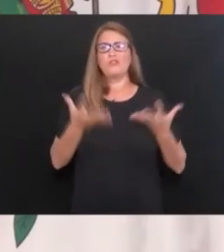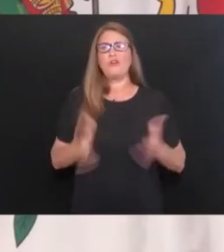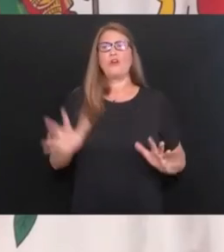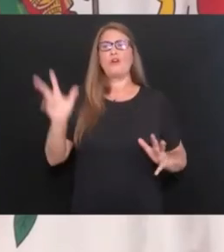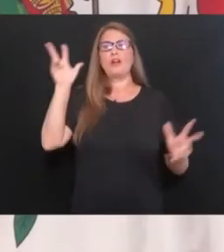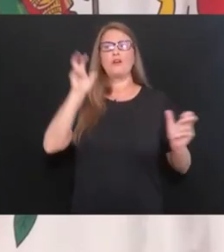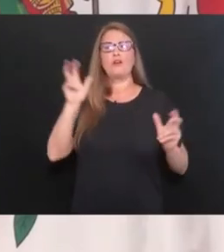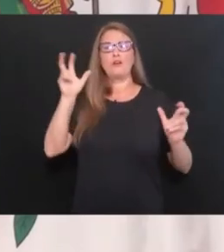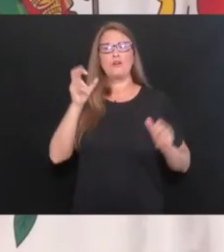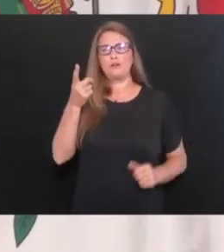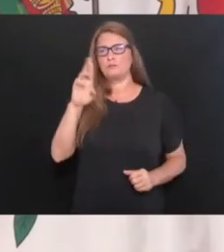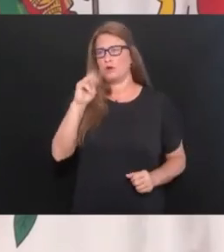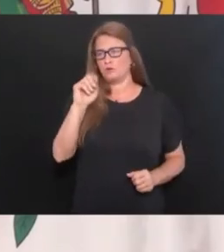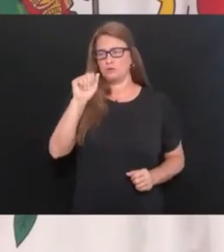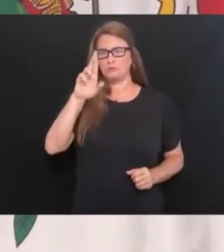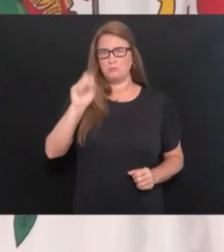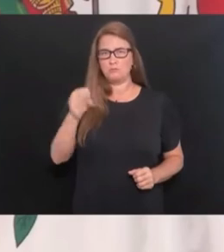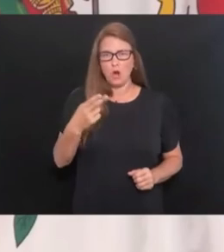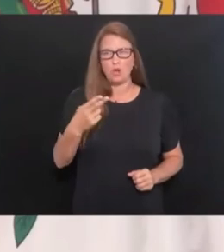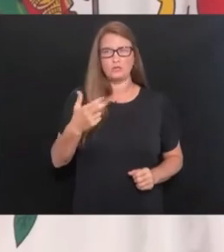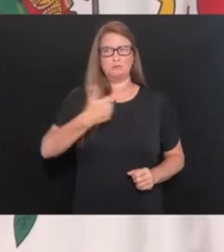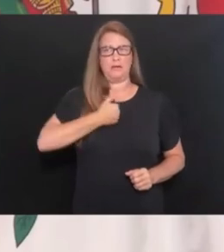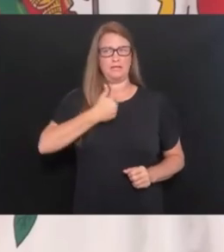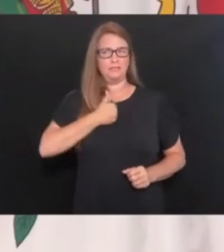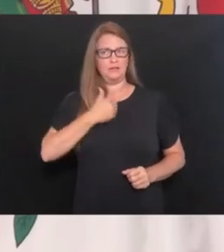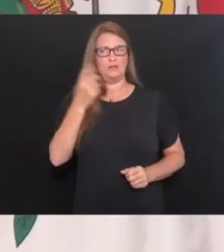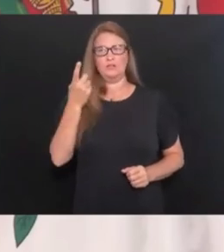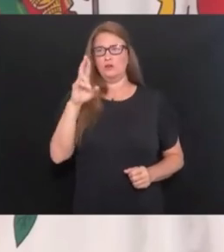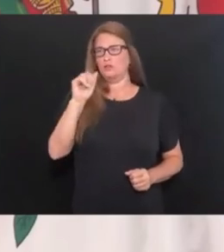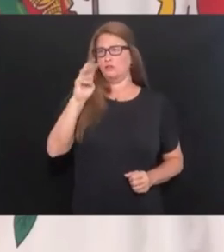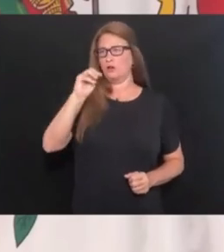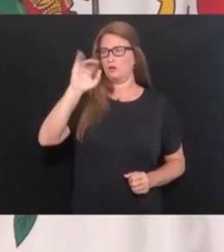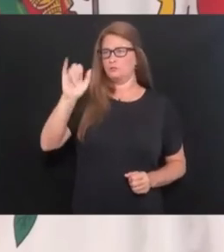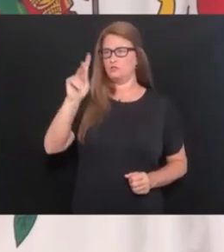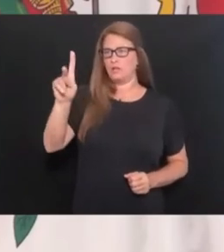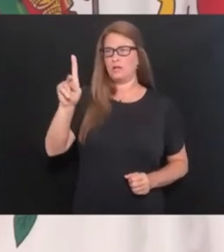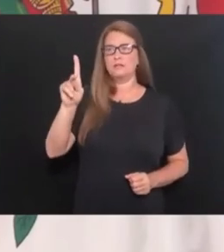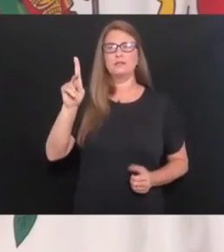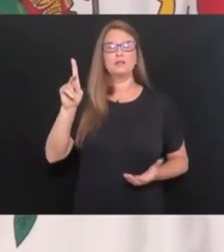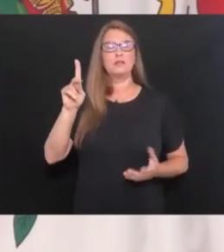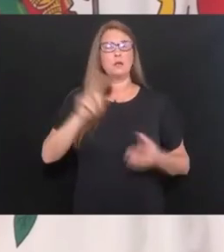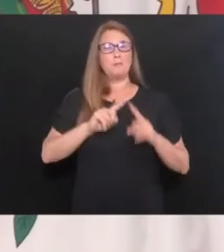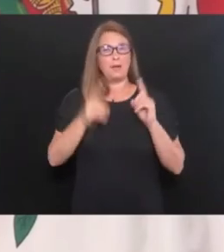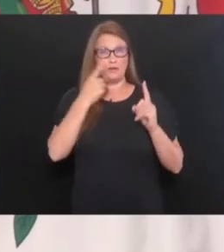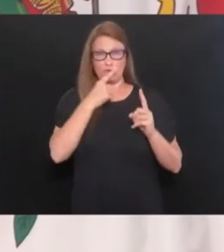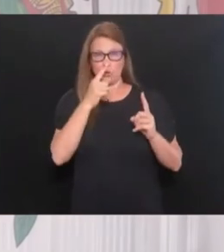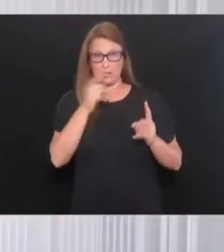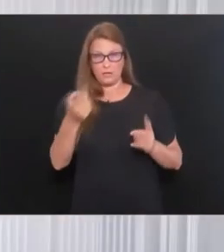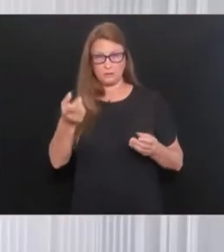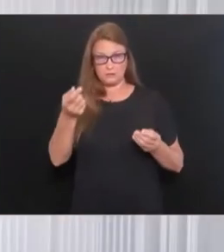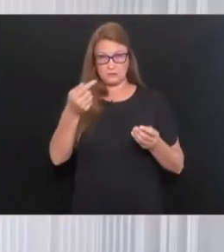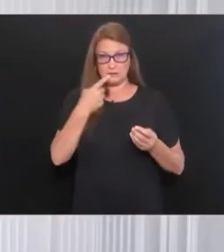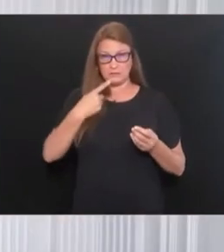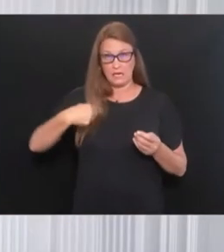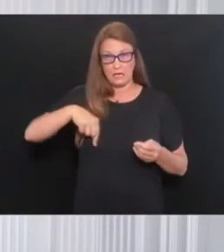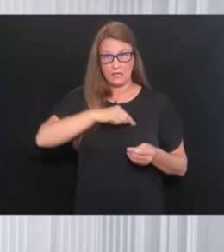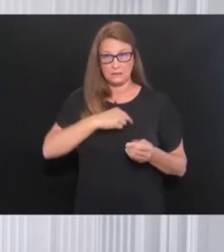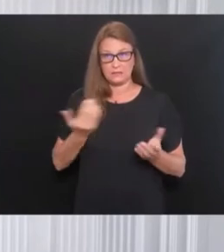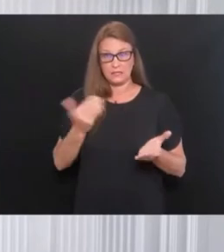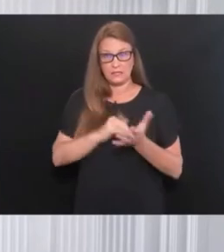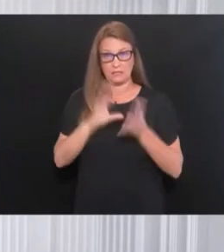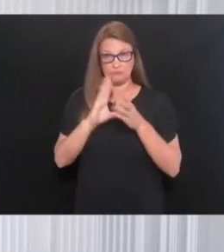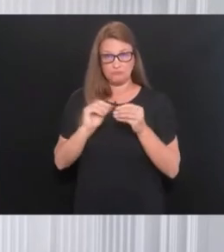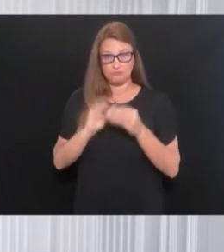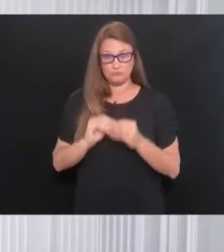Marsh and myself over and over Dr. Armjad and everything. But, uh, doc, if you could come back and talk to us about what we were talking